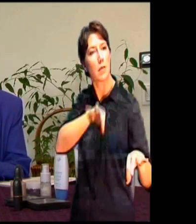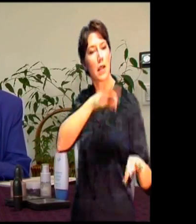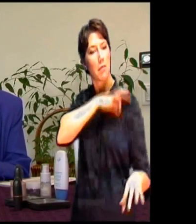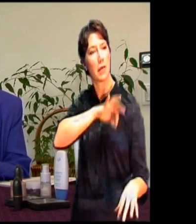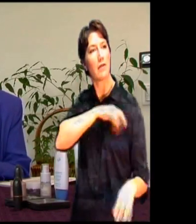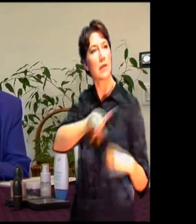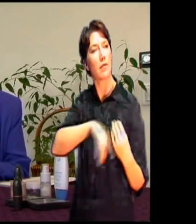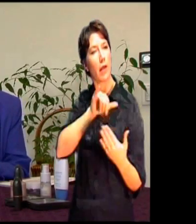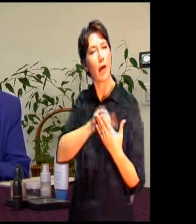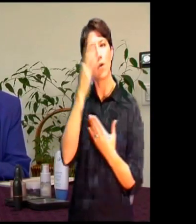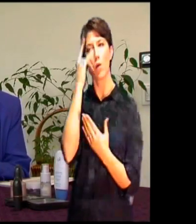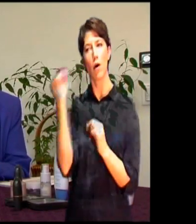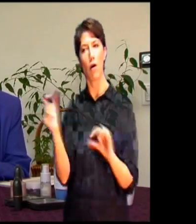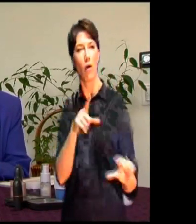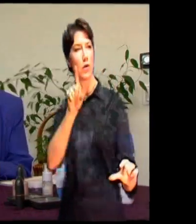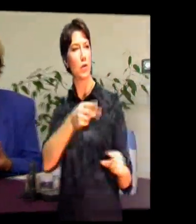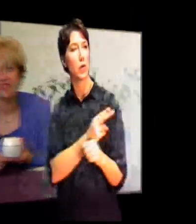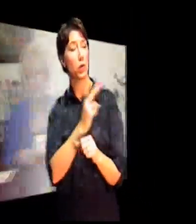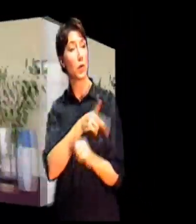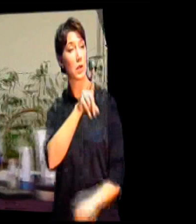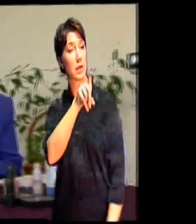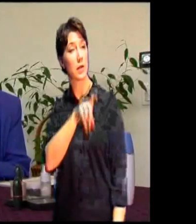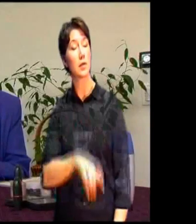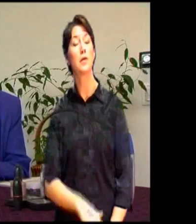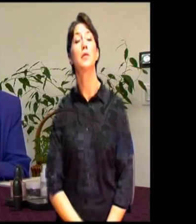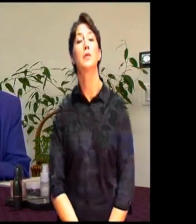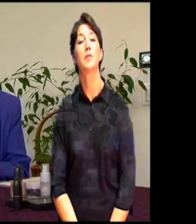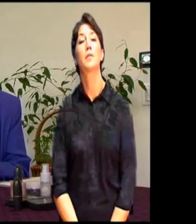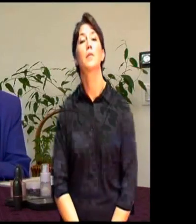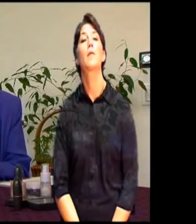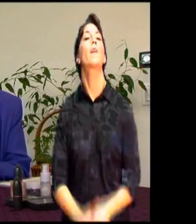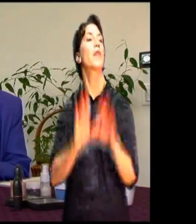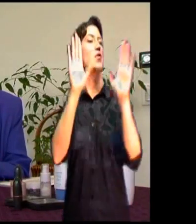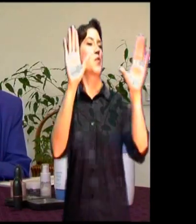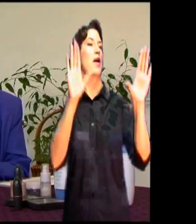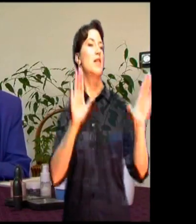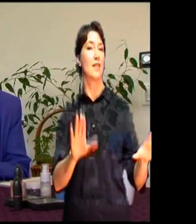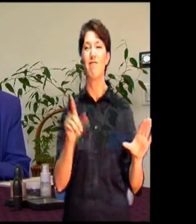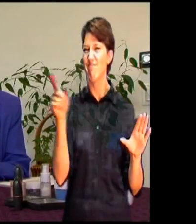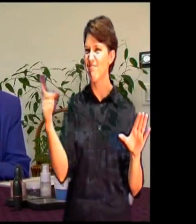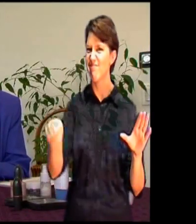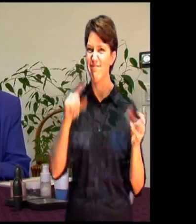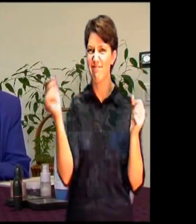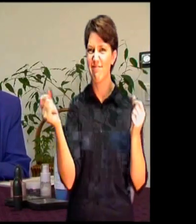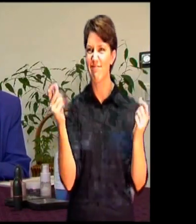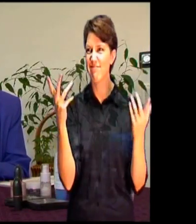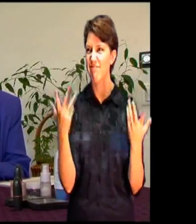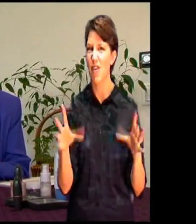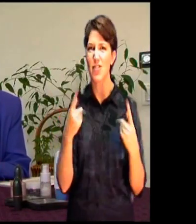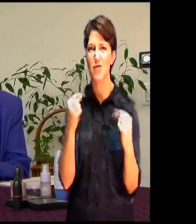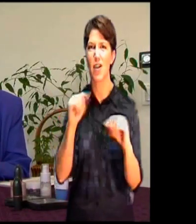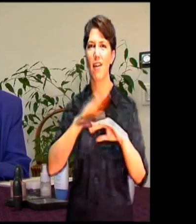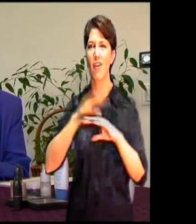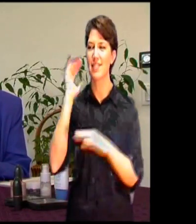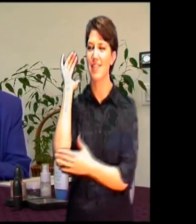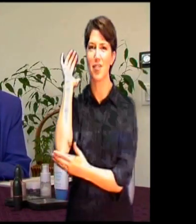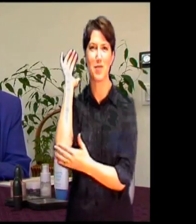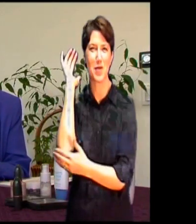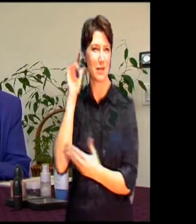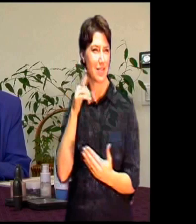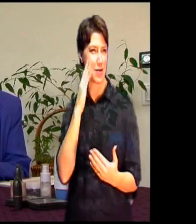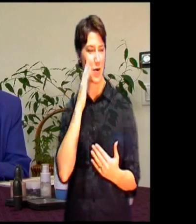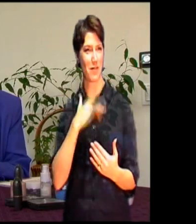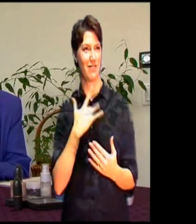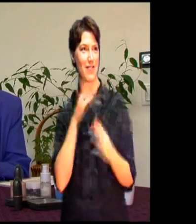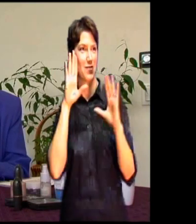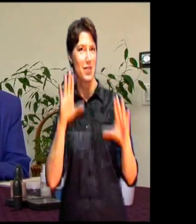that product and why we should all use that product? Great. And you did use it on your elbows so you know how wonderful it feels. Let's find the price